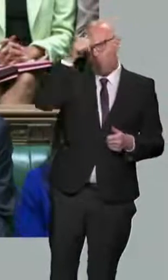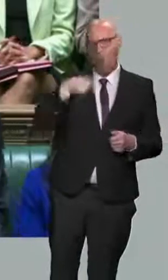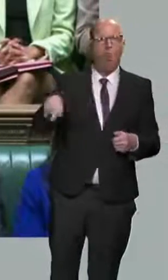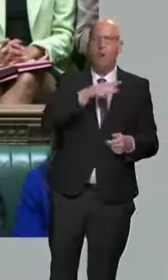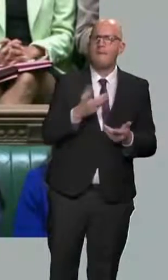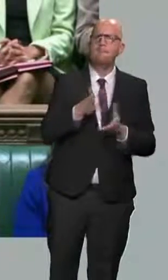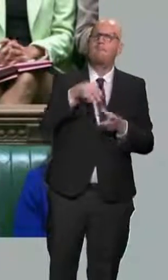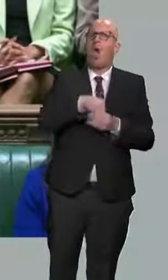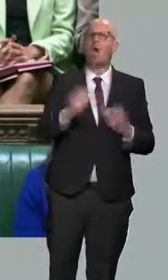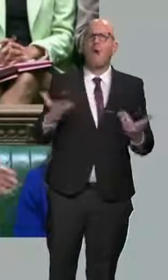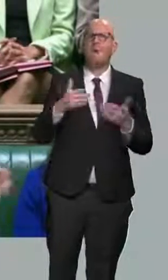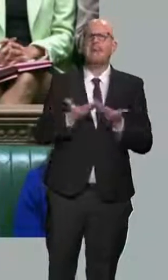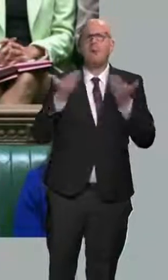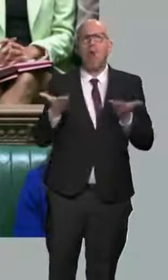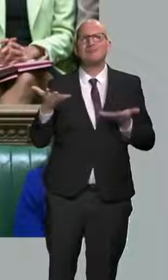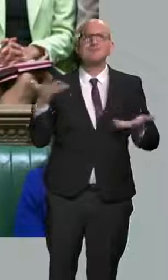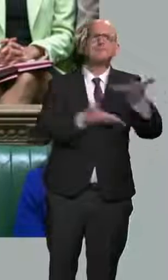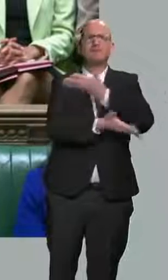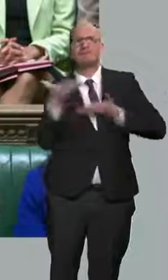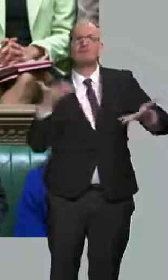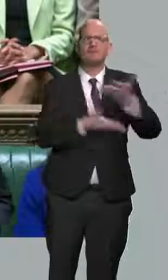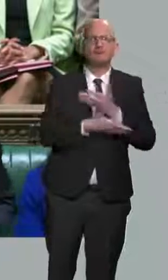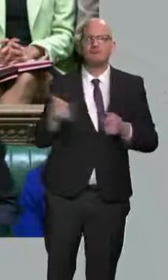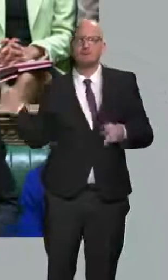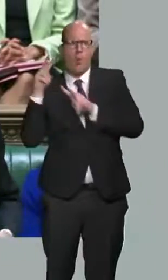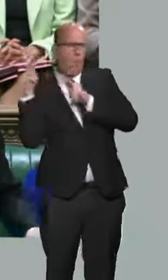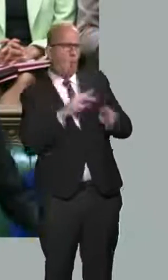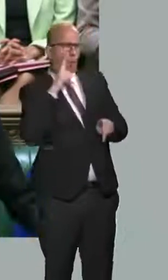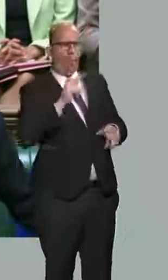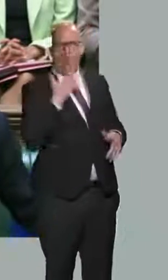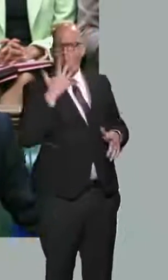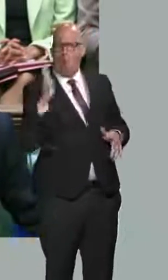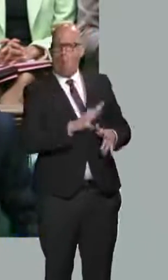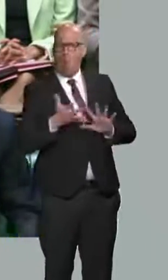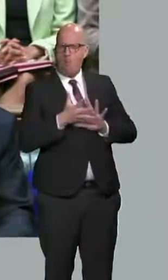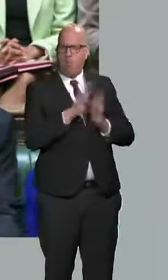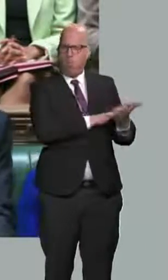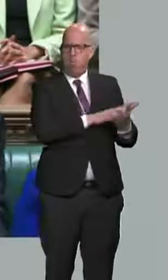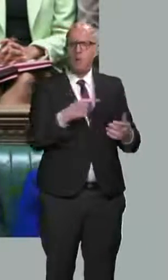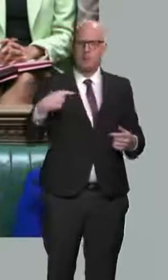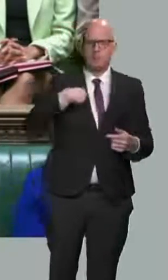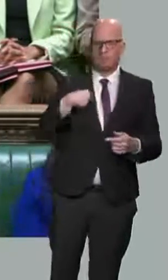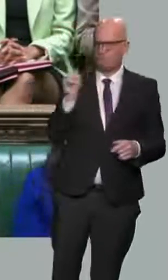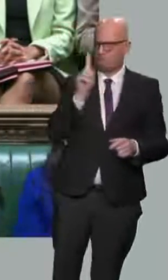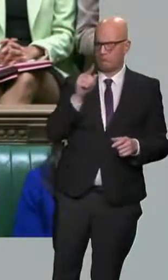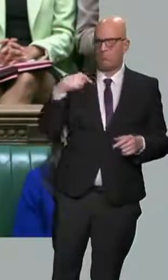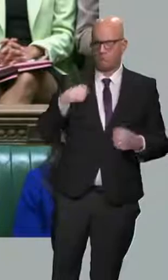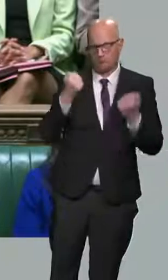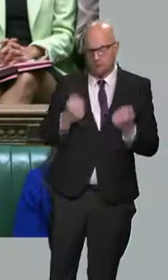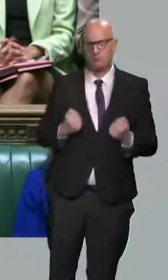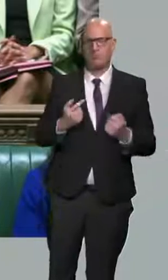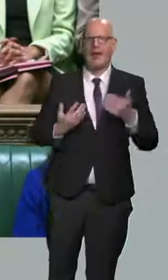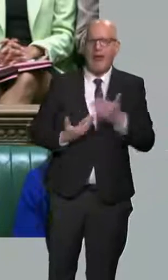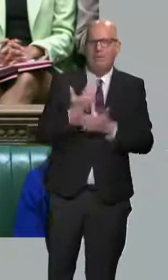democracy. What they see as chaos, we know, is the freedom to be dynamic and innovative, and what they call the